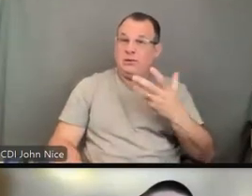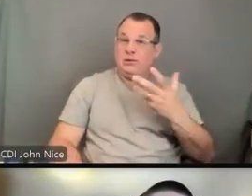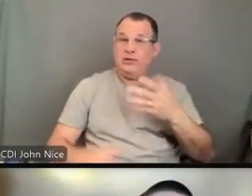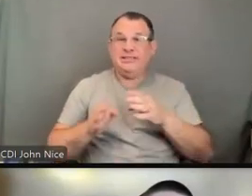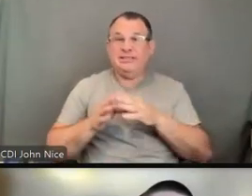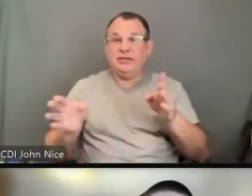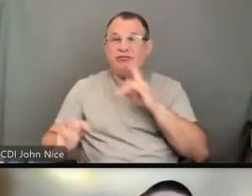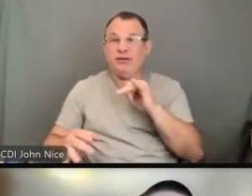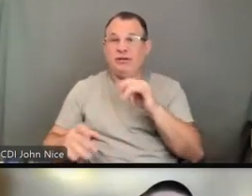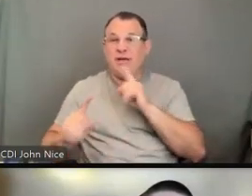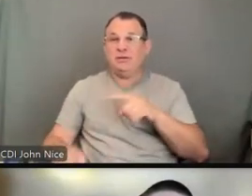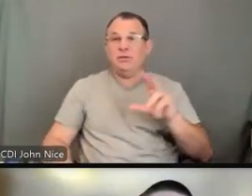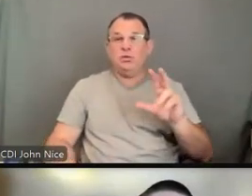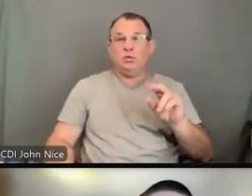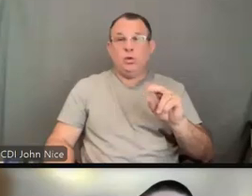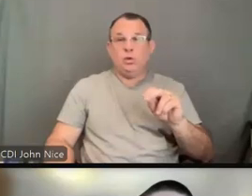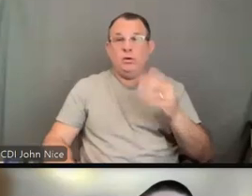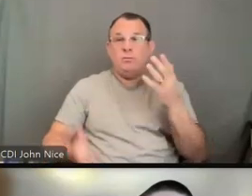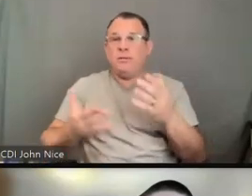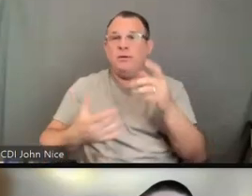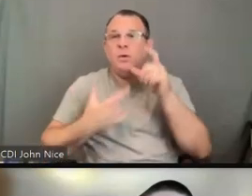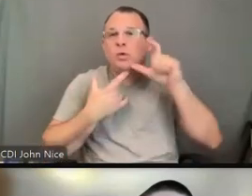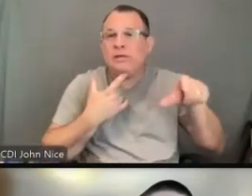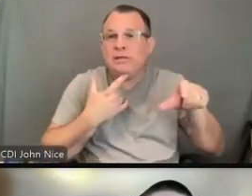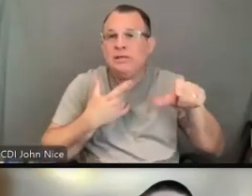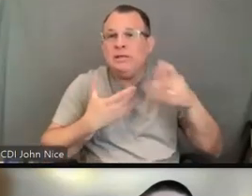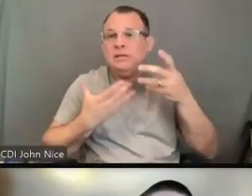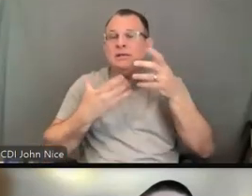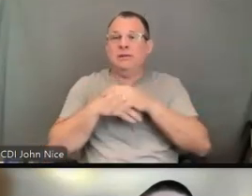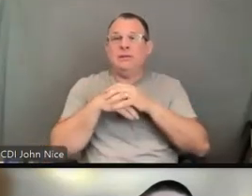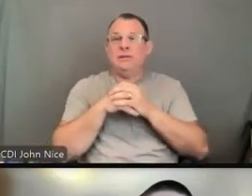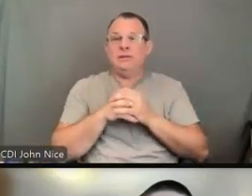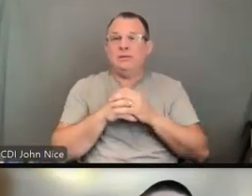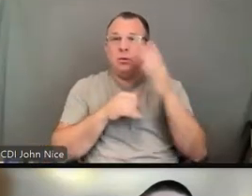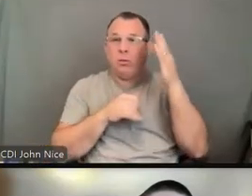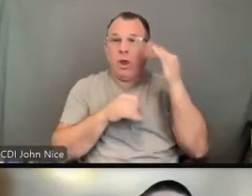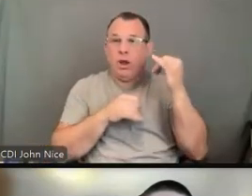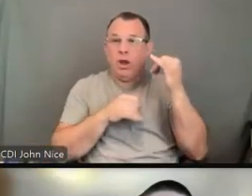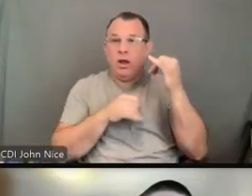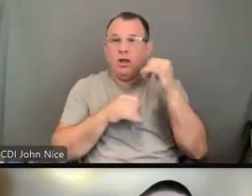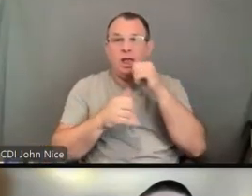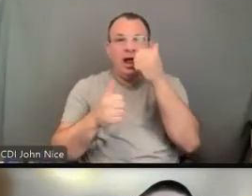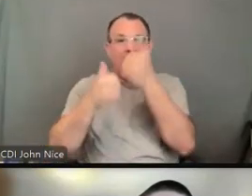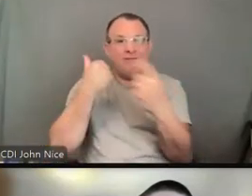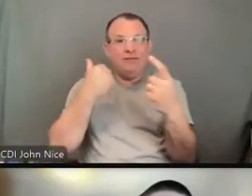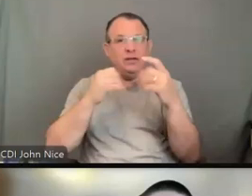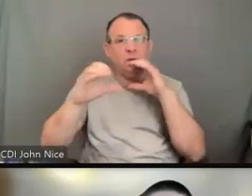It may not be necessary, because not every communication requires sign language interpreting,